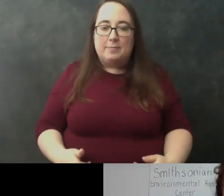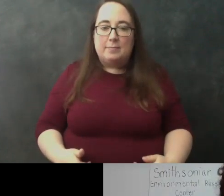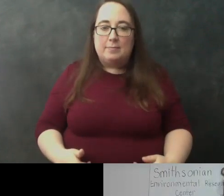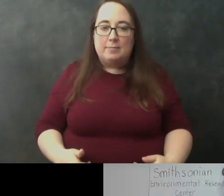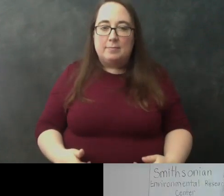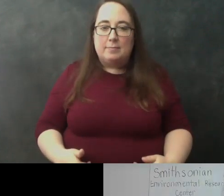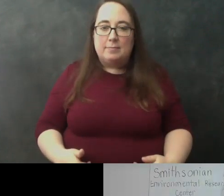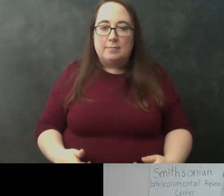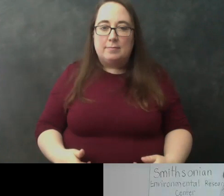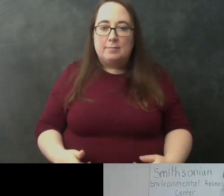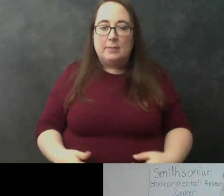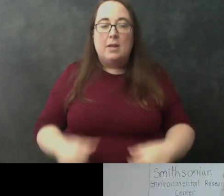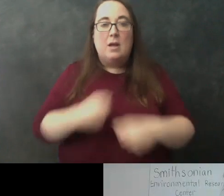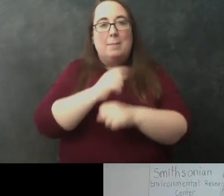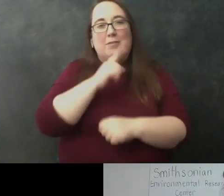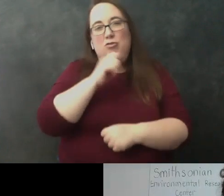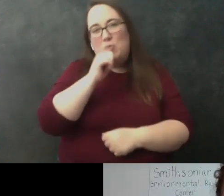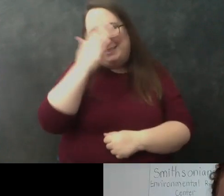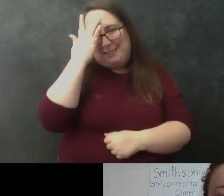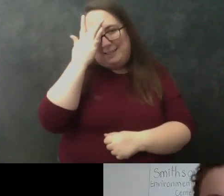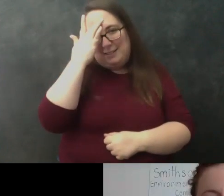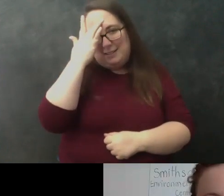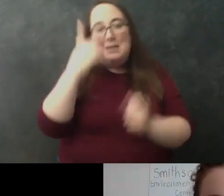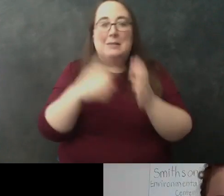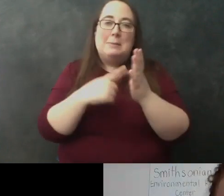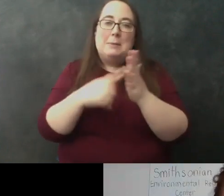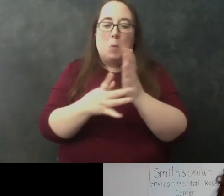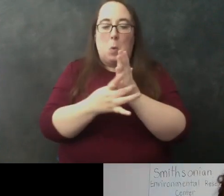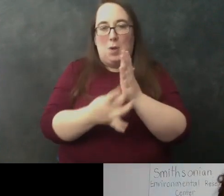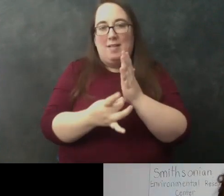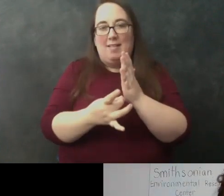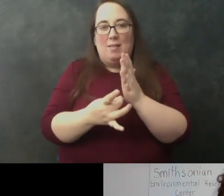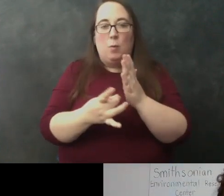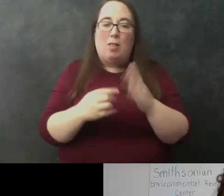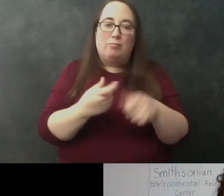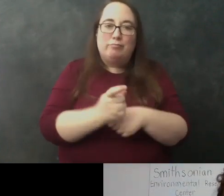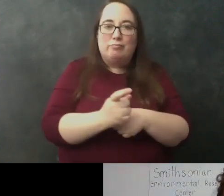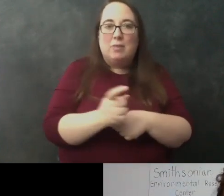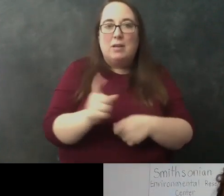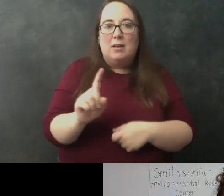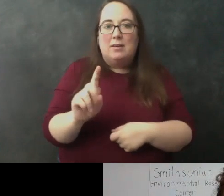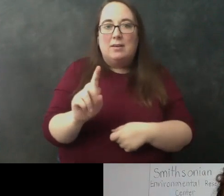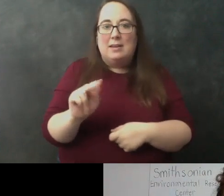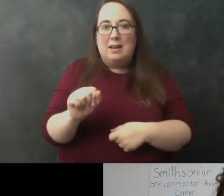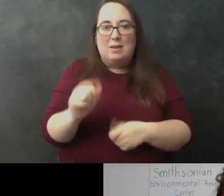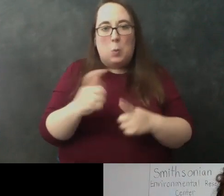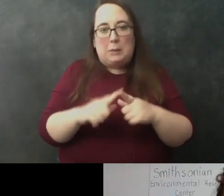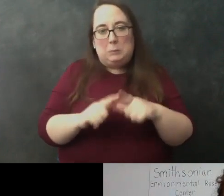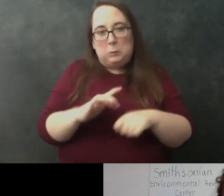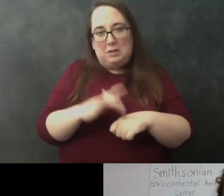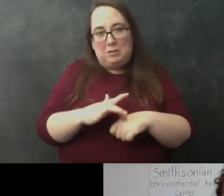helping you to not get sick and so some of those oils will actually also destroy dna so we want to keep them from getting into our samples